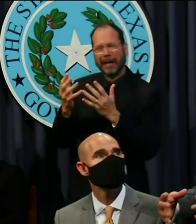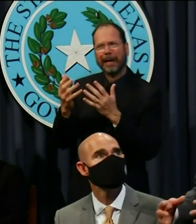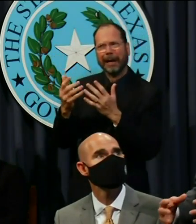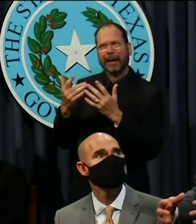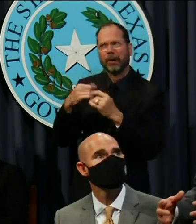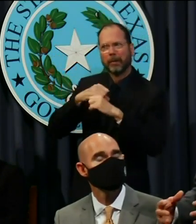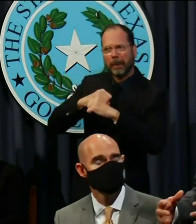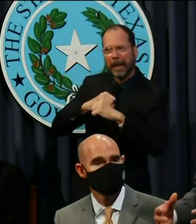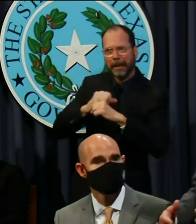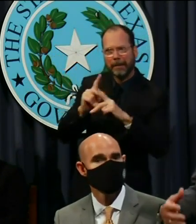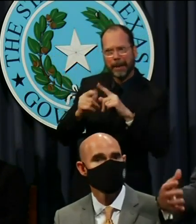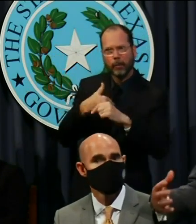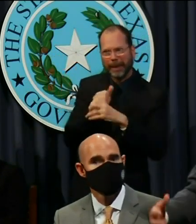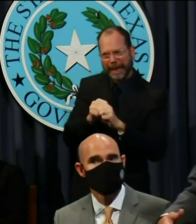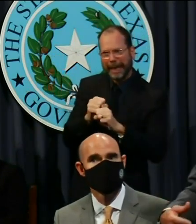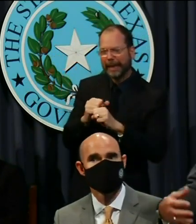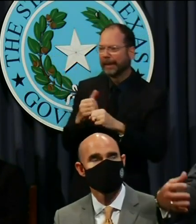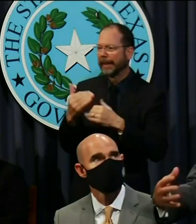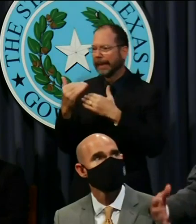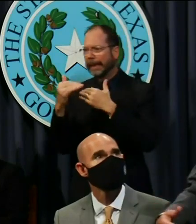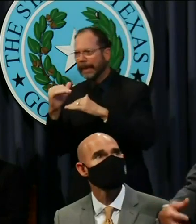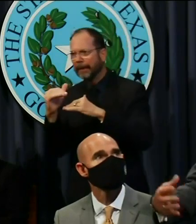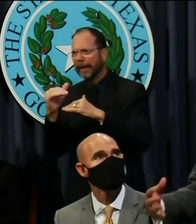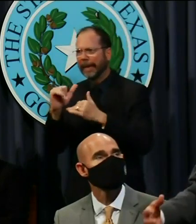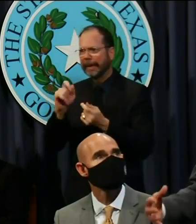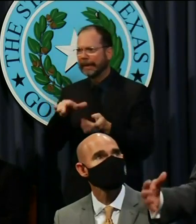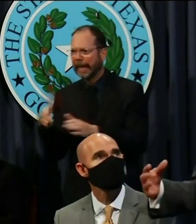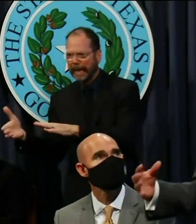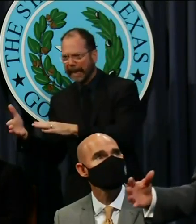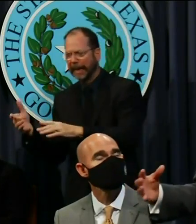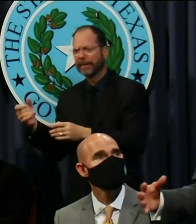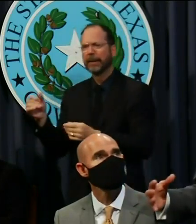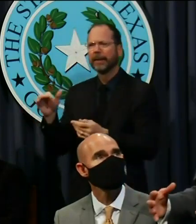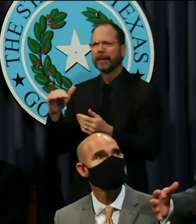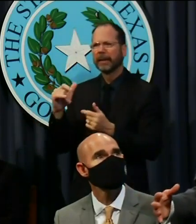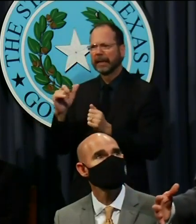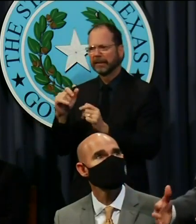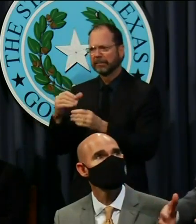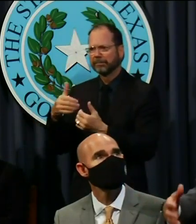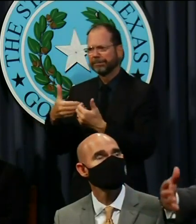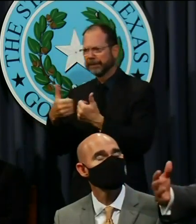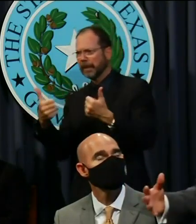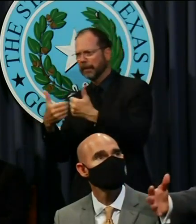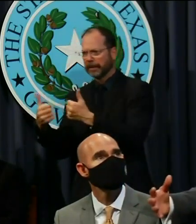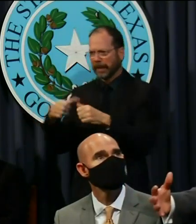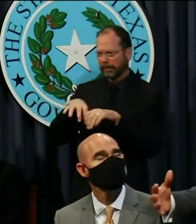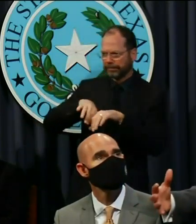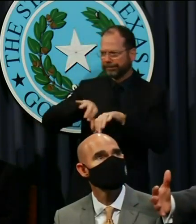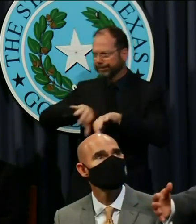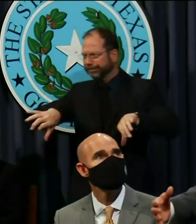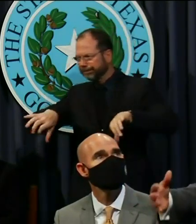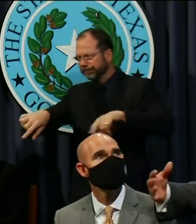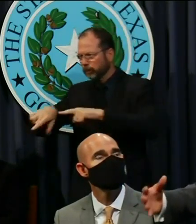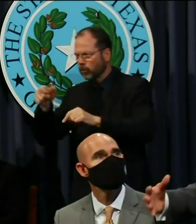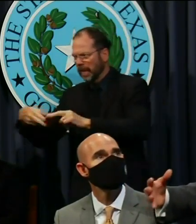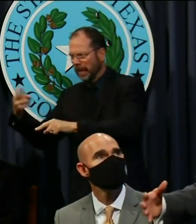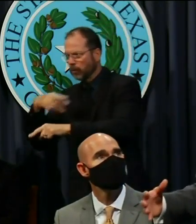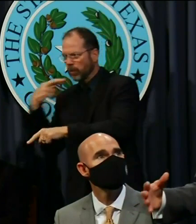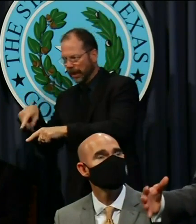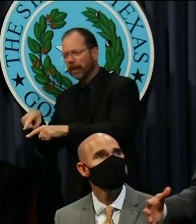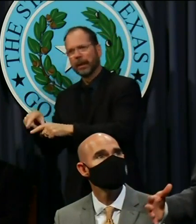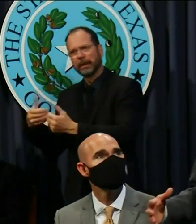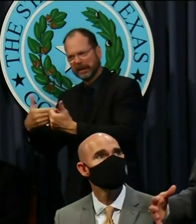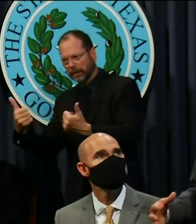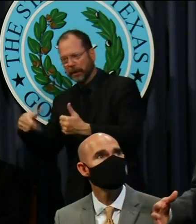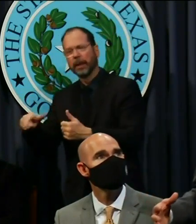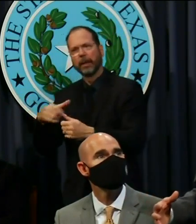everybody as much as we can. Let's limit the number of fatalities and deaths. Let's cocoon those people that are at high risk. And let's protect